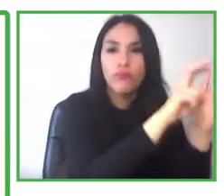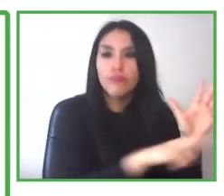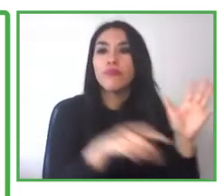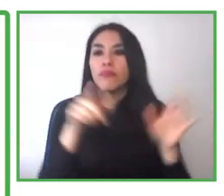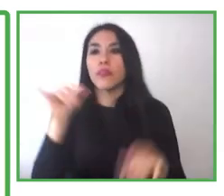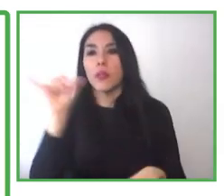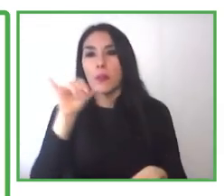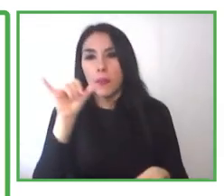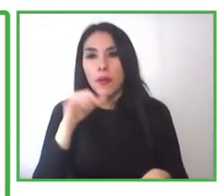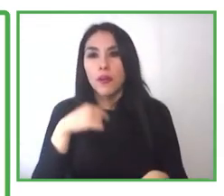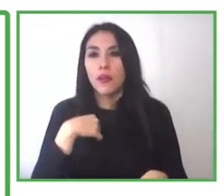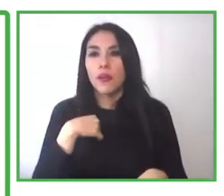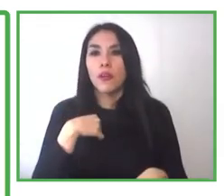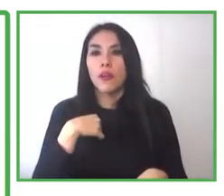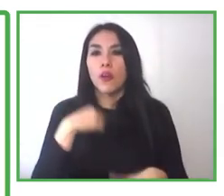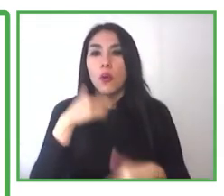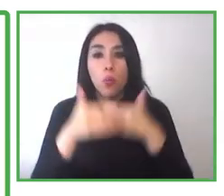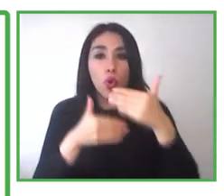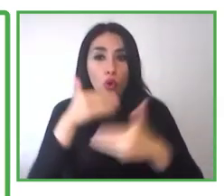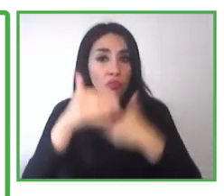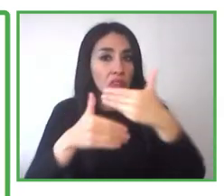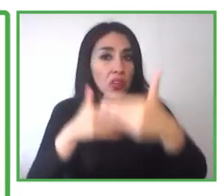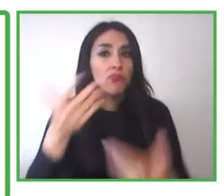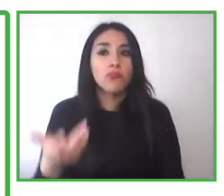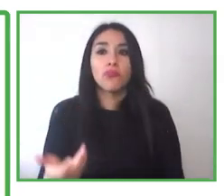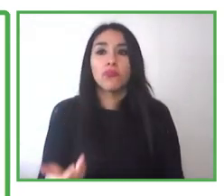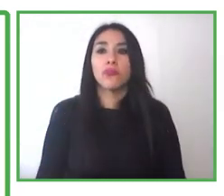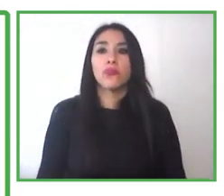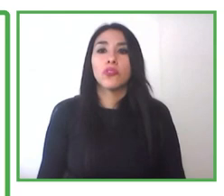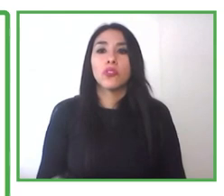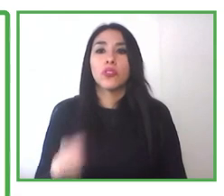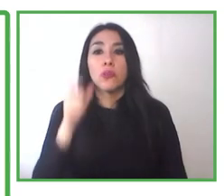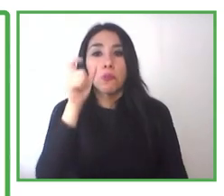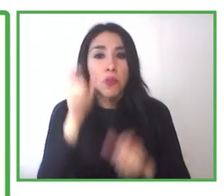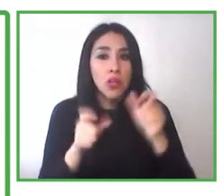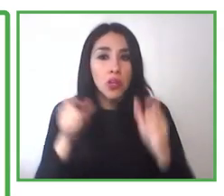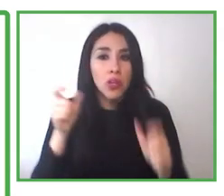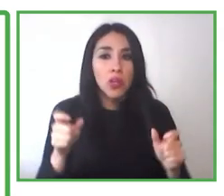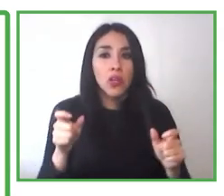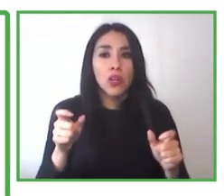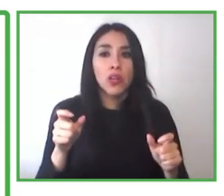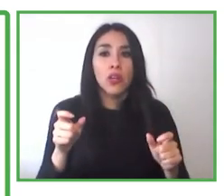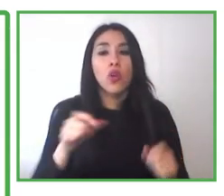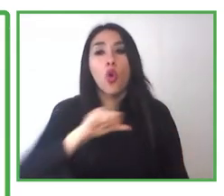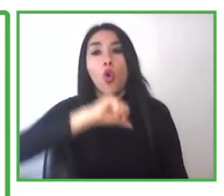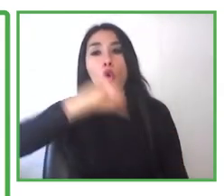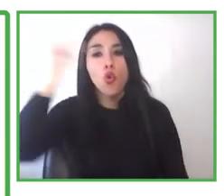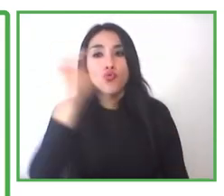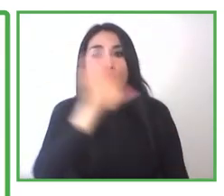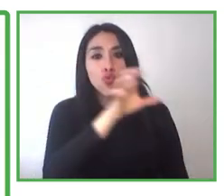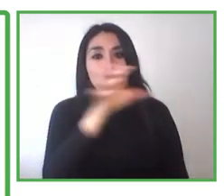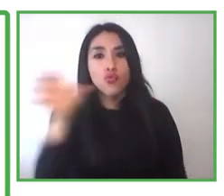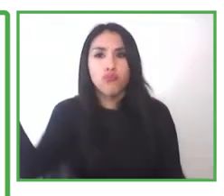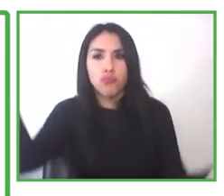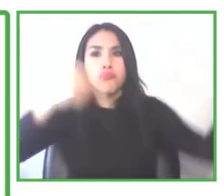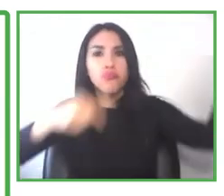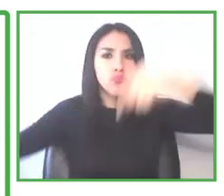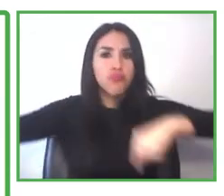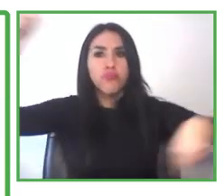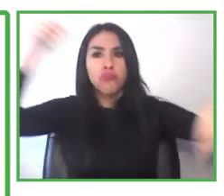means that people who have certain competences and have the certifications necessary can be recognised in Chile Valora.